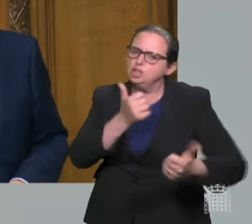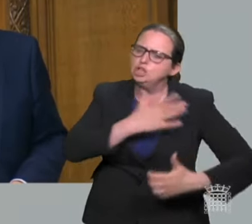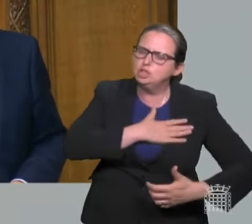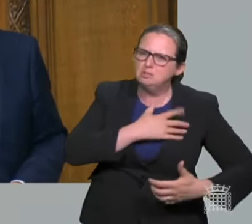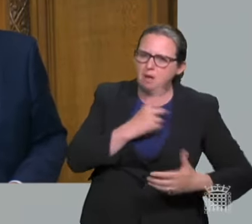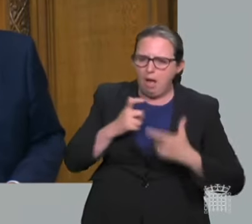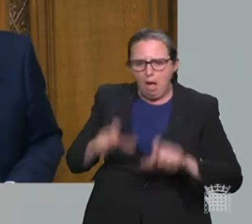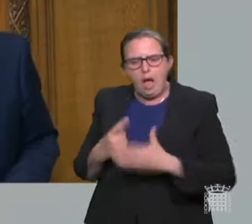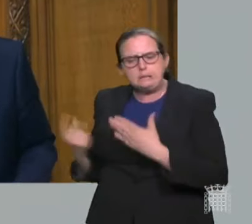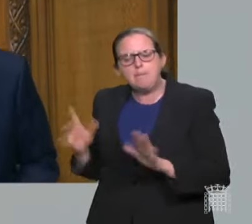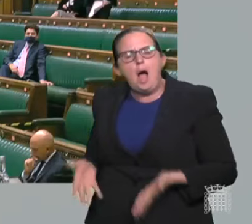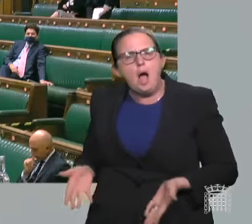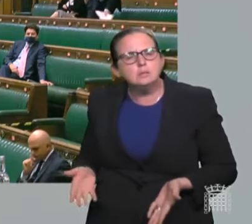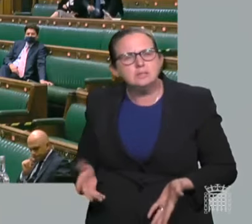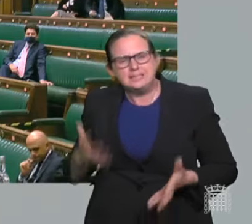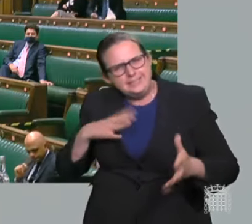has for society and economy.